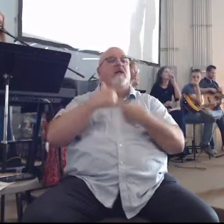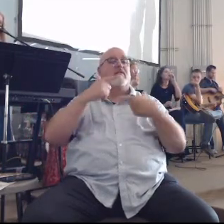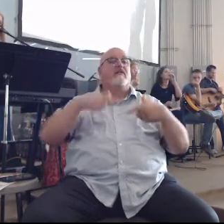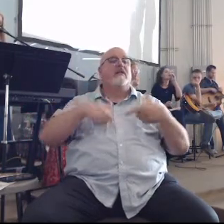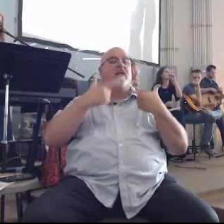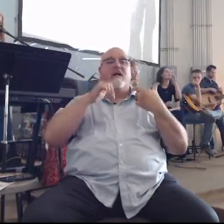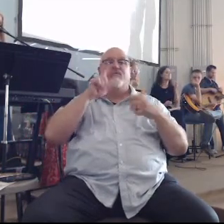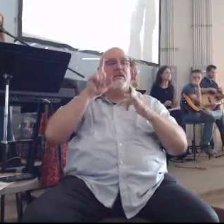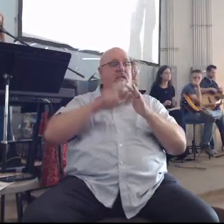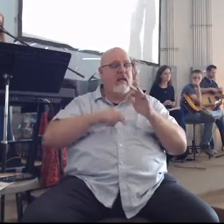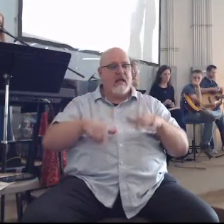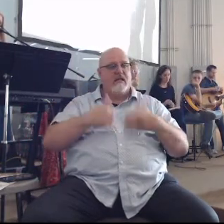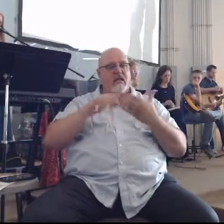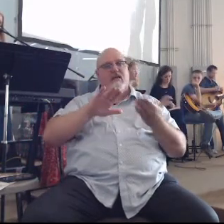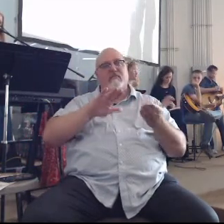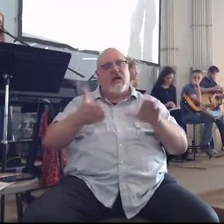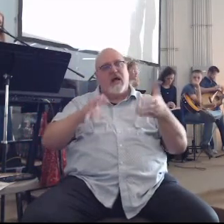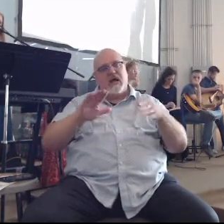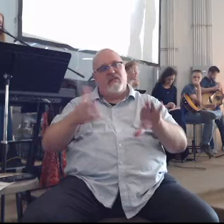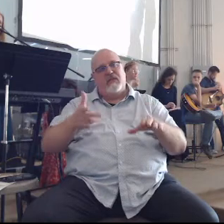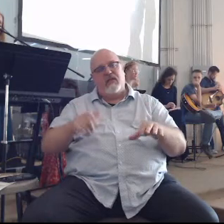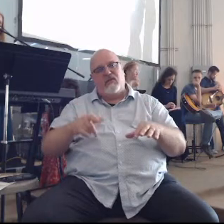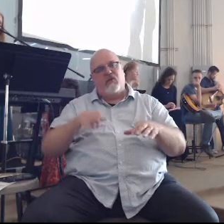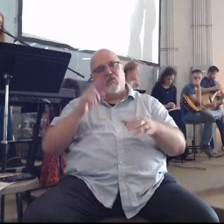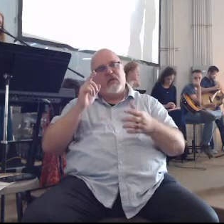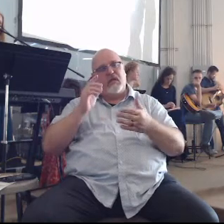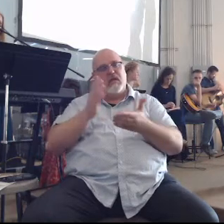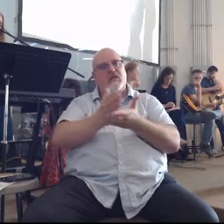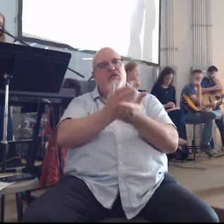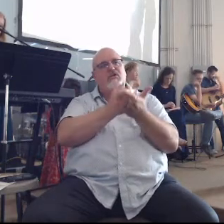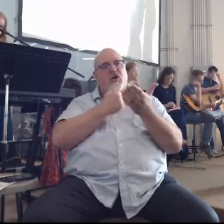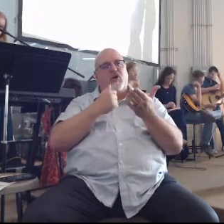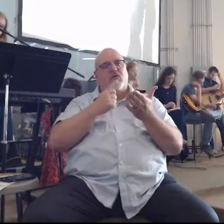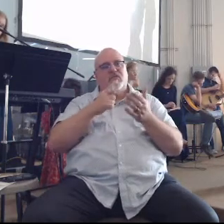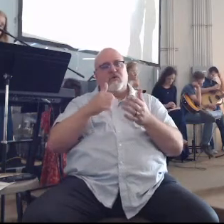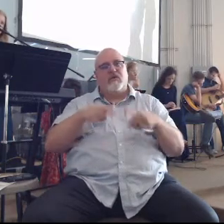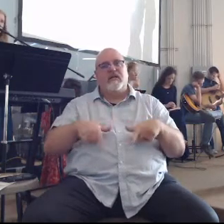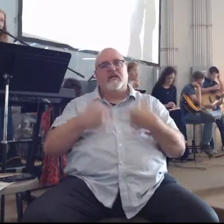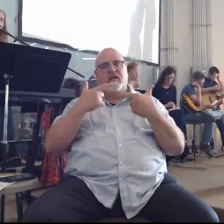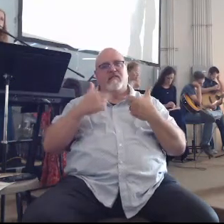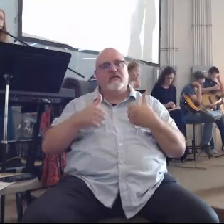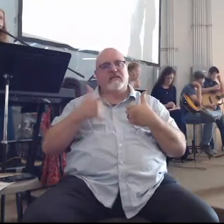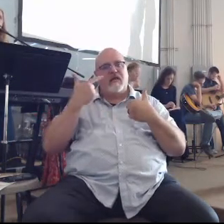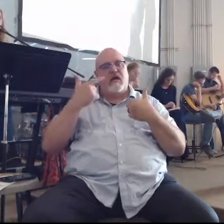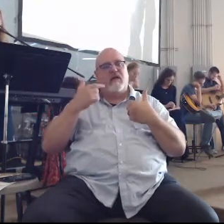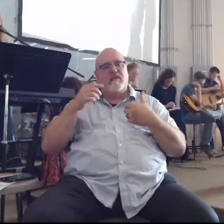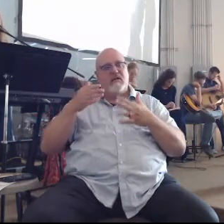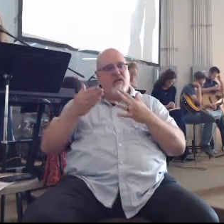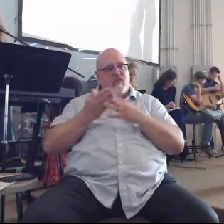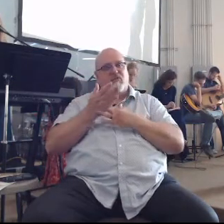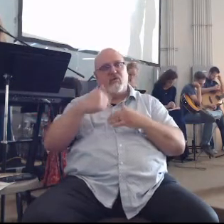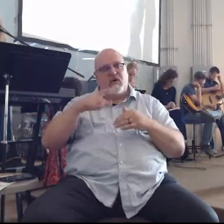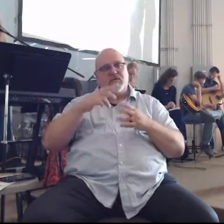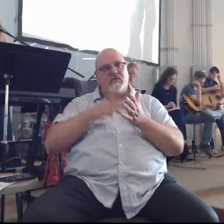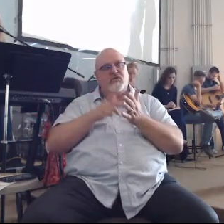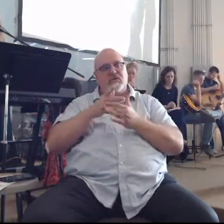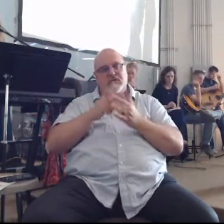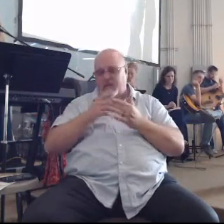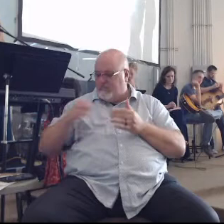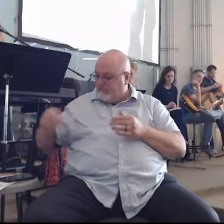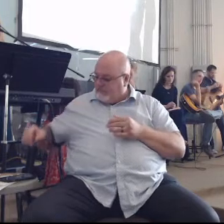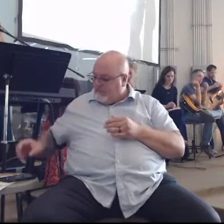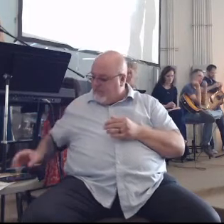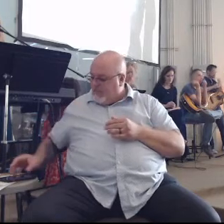could not live dying the death that we deserve that we might live his life as he lives through us in Jesus name